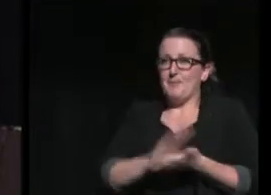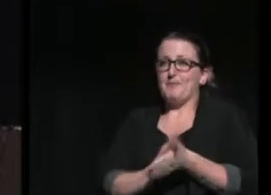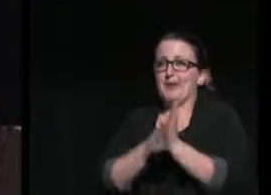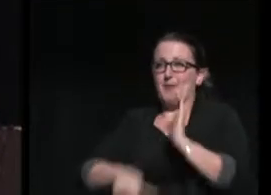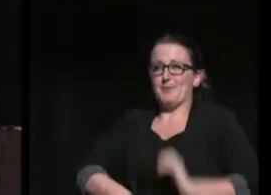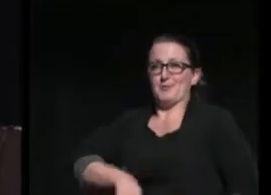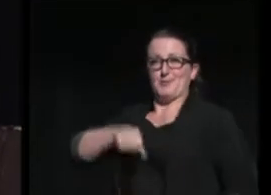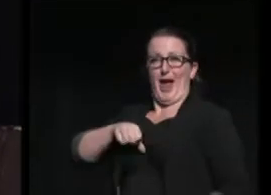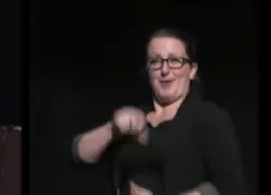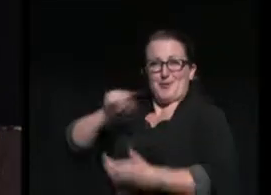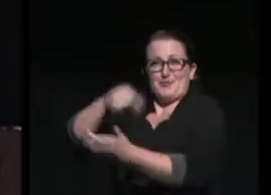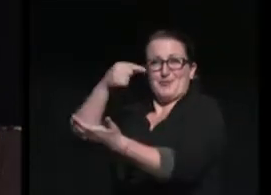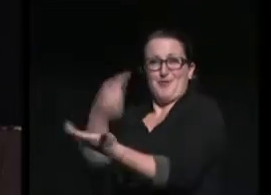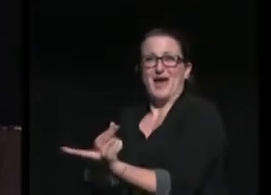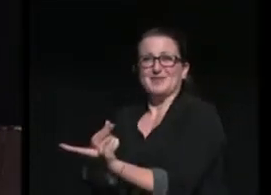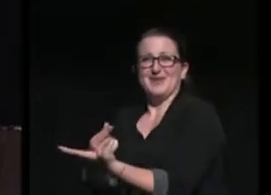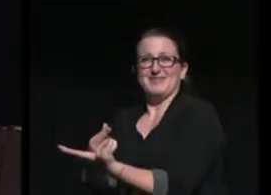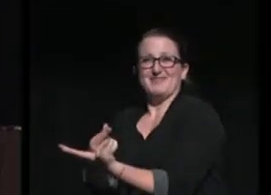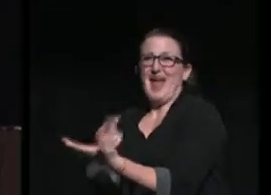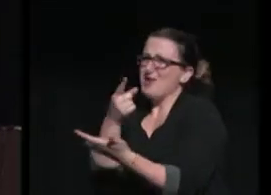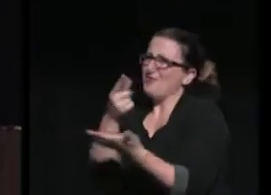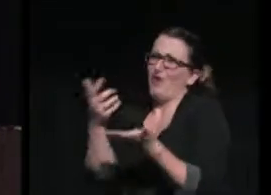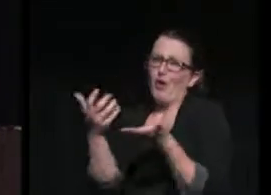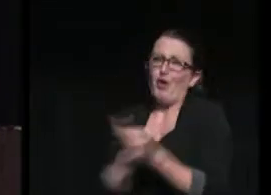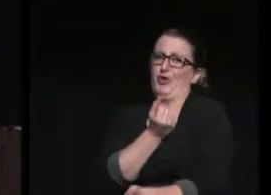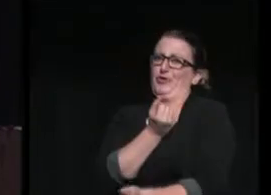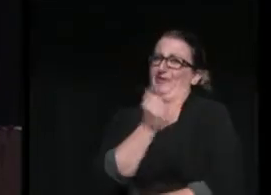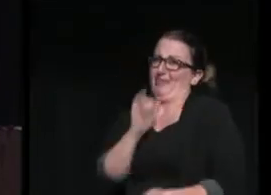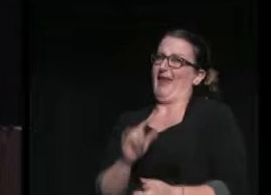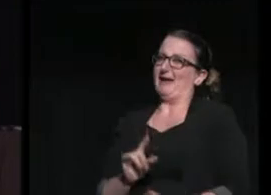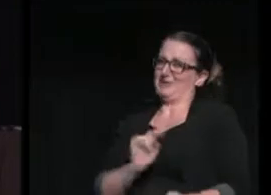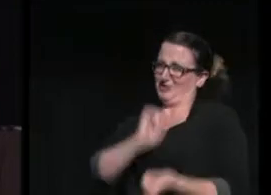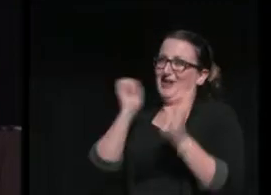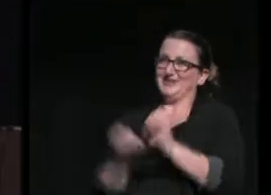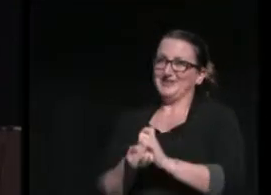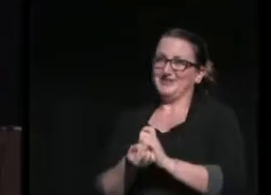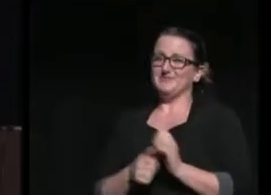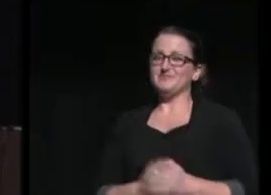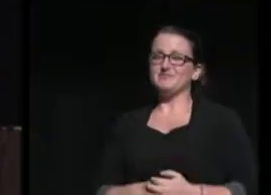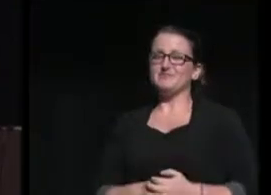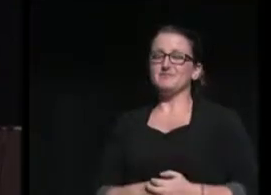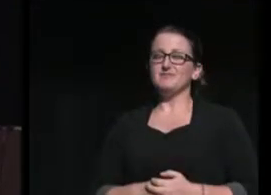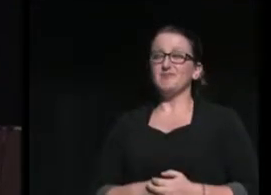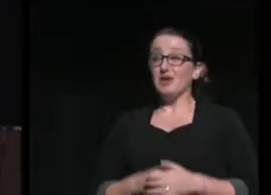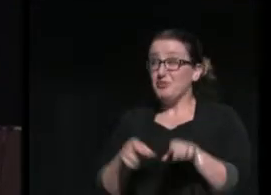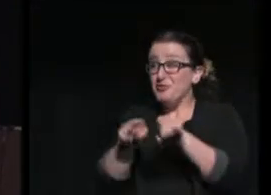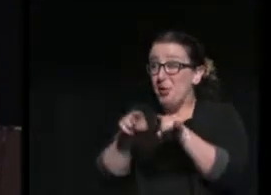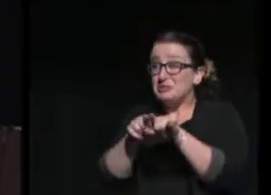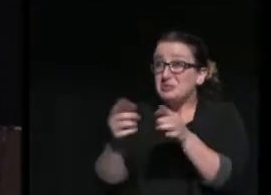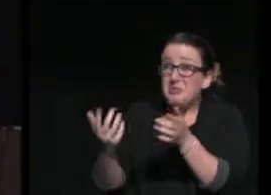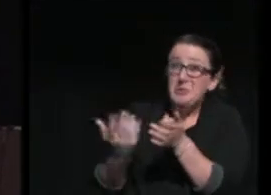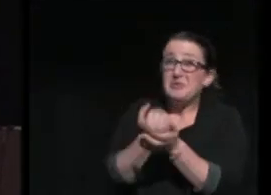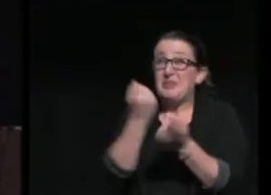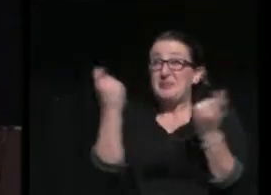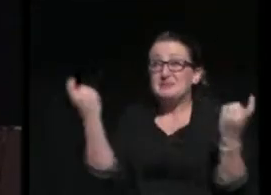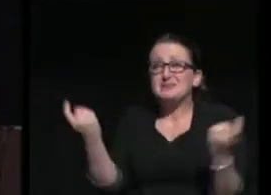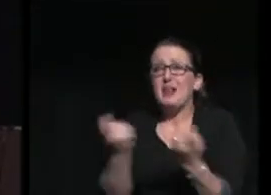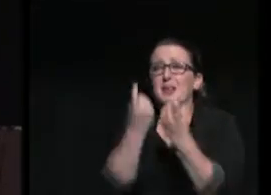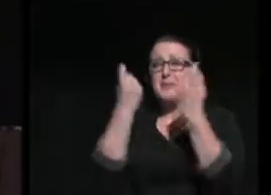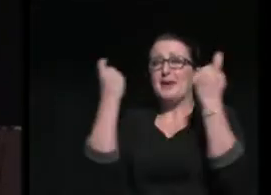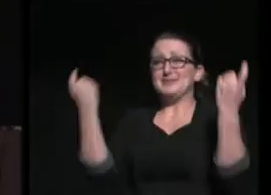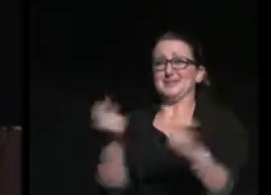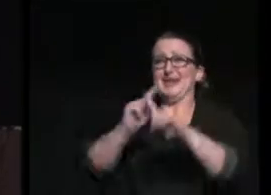alumni, and you have richly earned this distinction. You have also earned the celebrations and